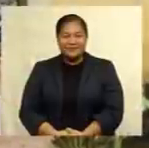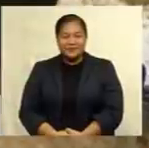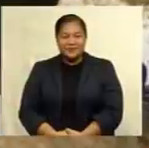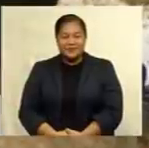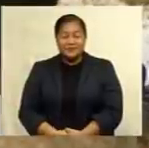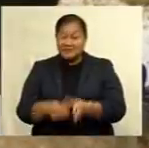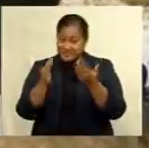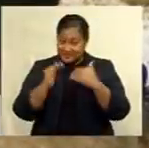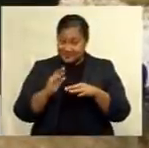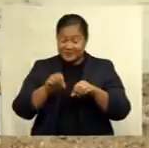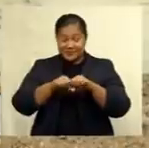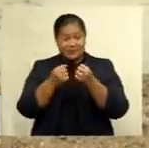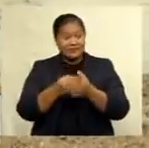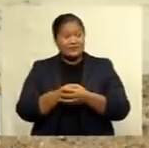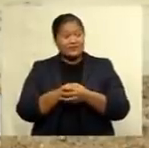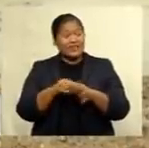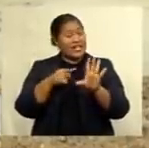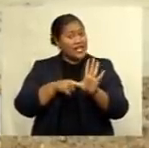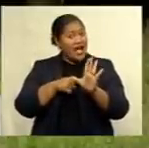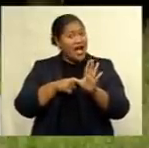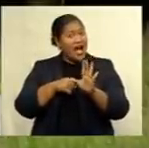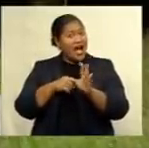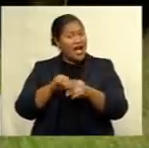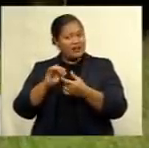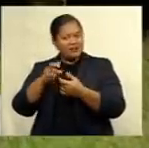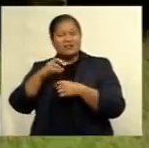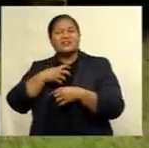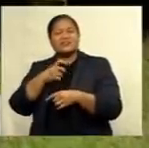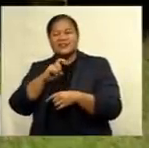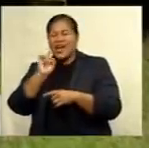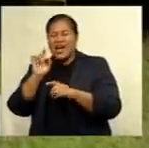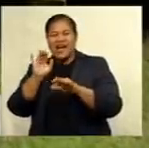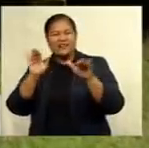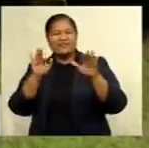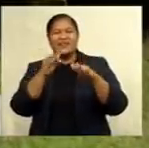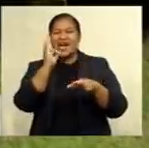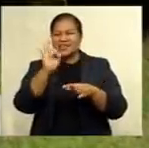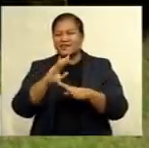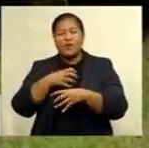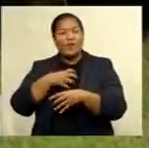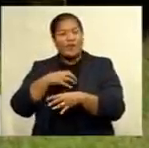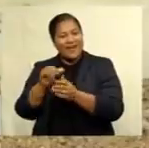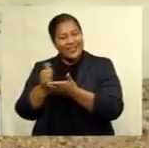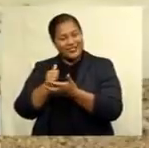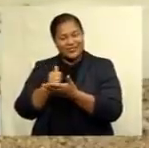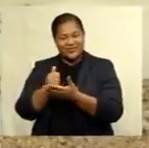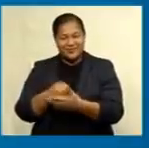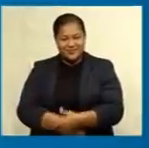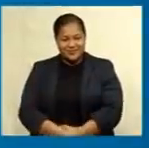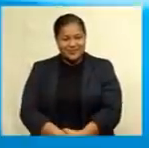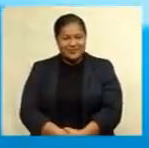And coming up after the break, young activist calls for more action from large carbon emitters. Stay with us.